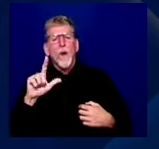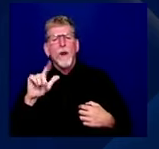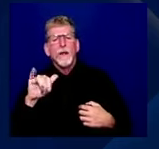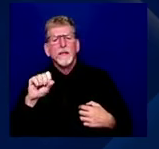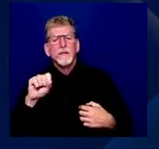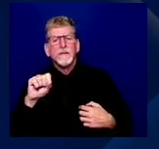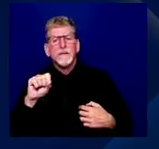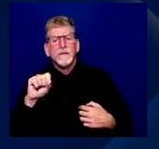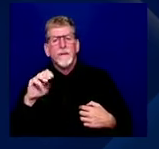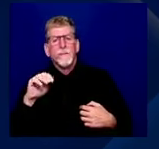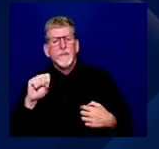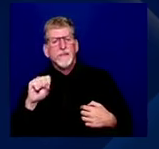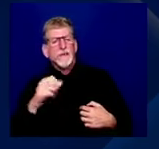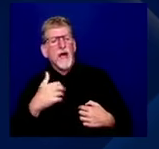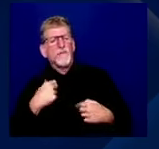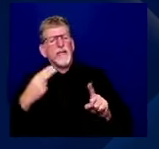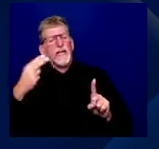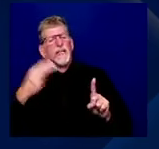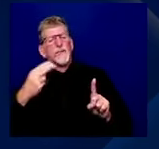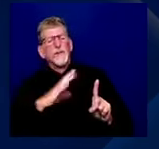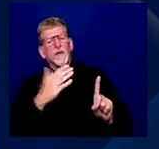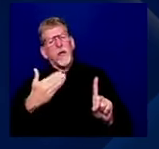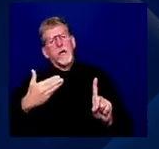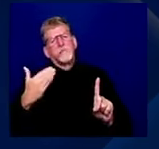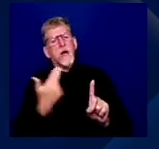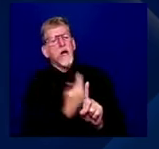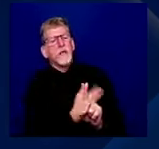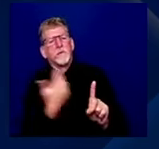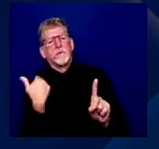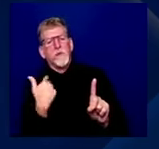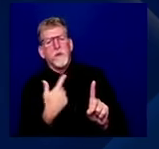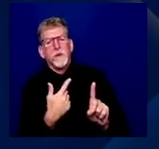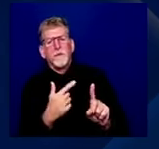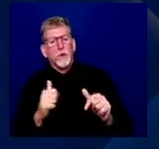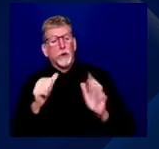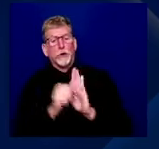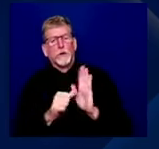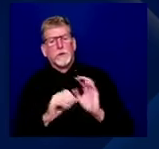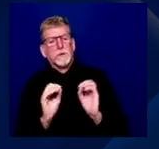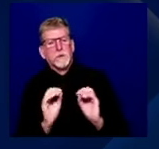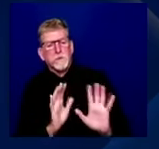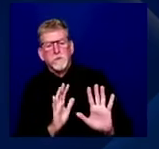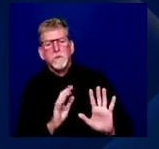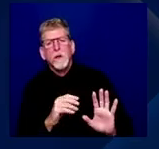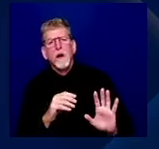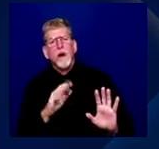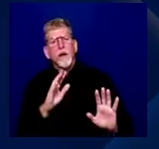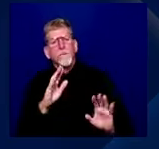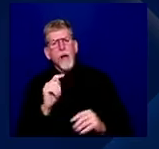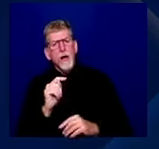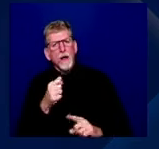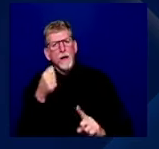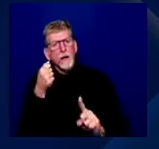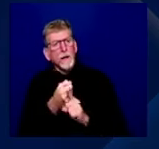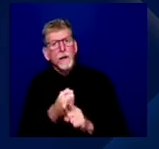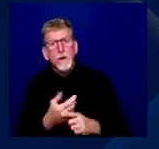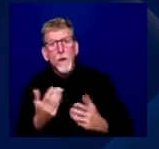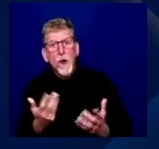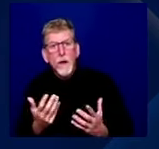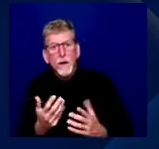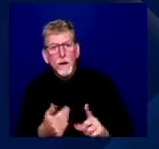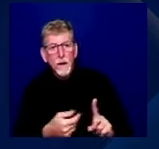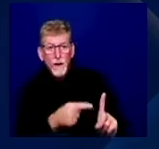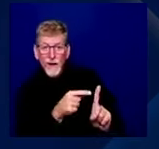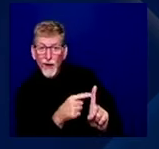surgeries. And really, the punchline here is she had to diagnose herself. And she had to say to the